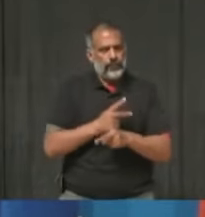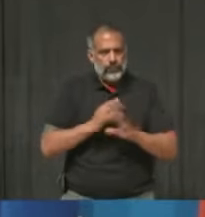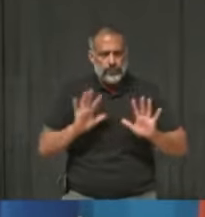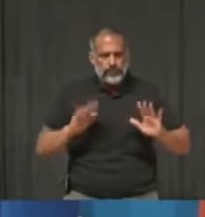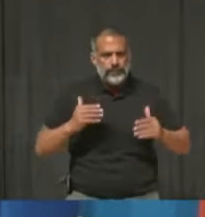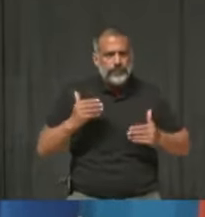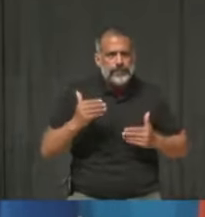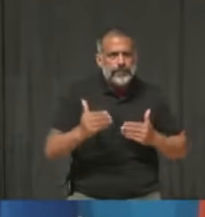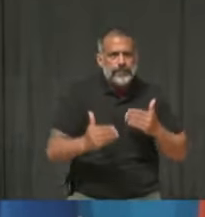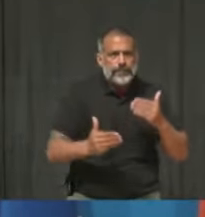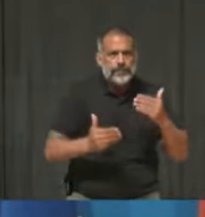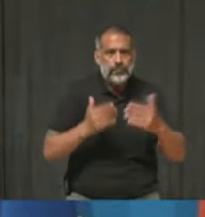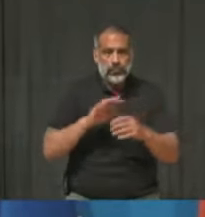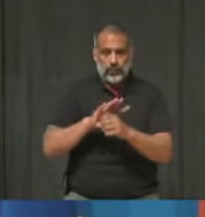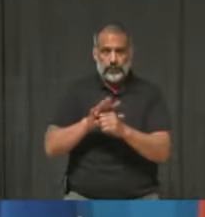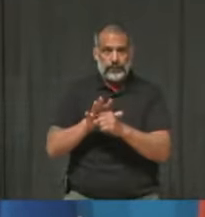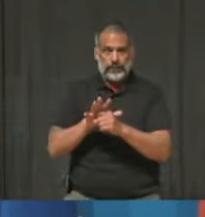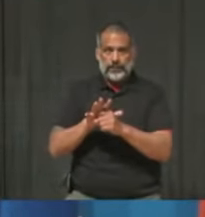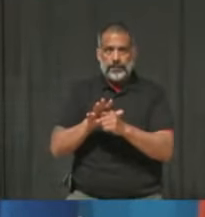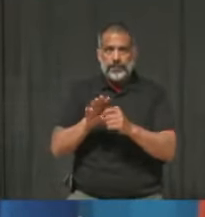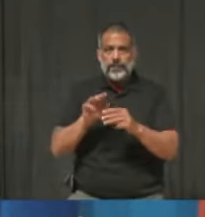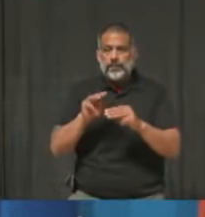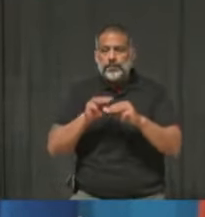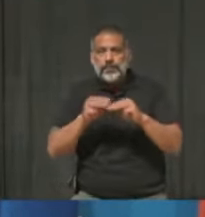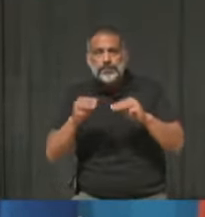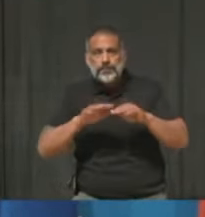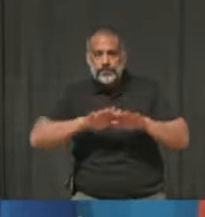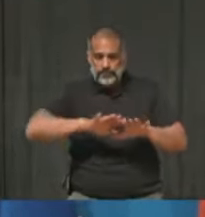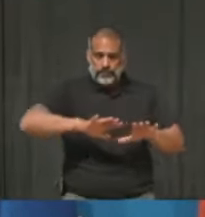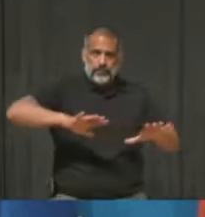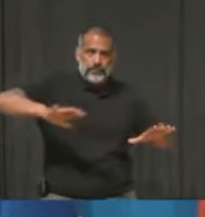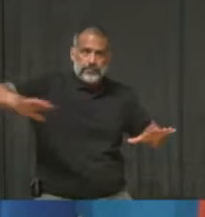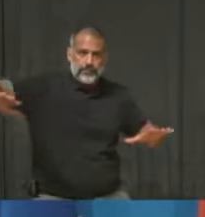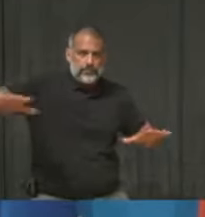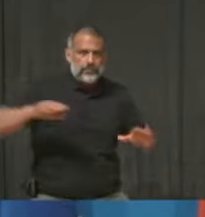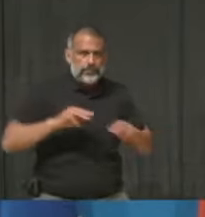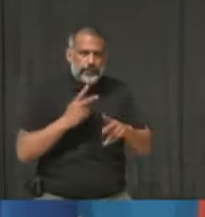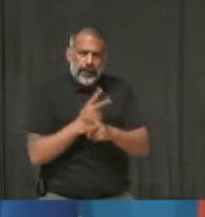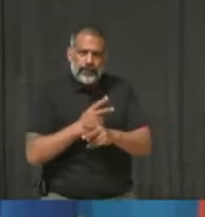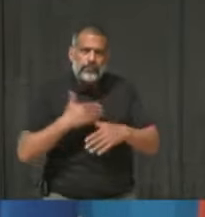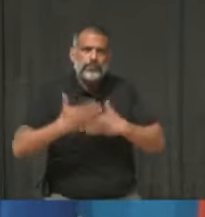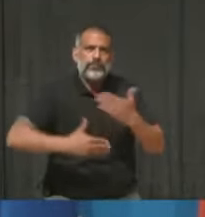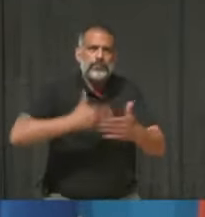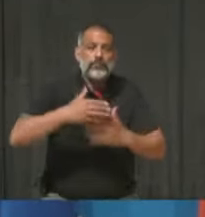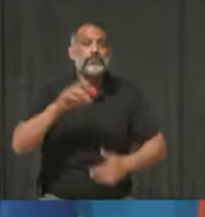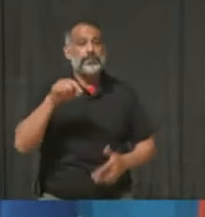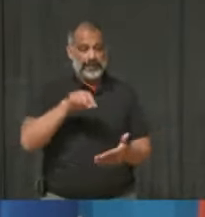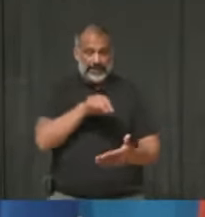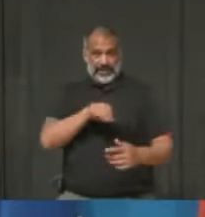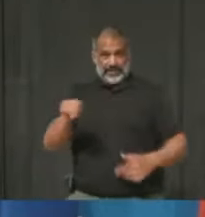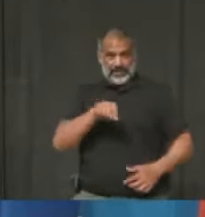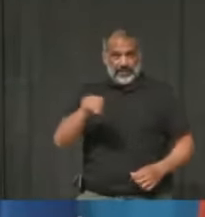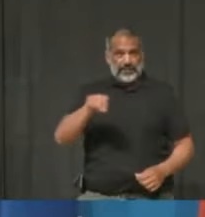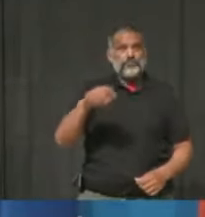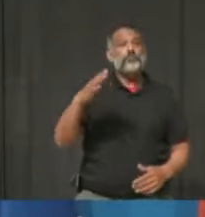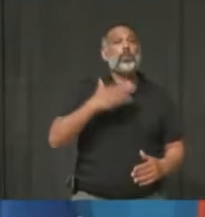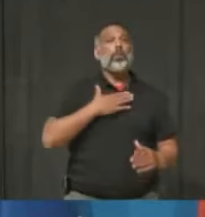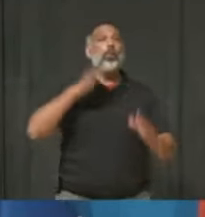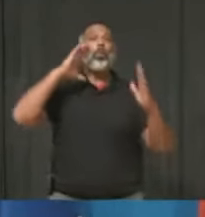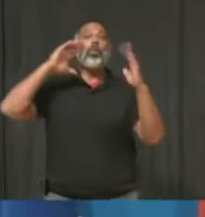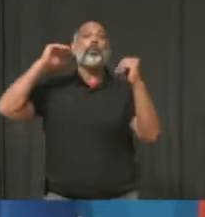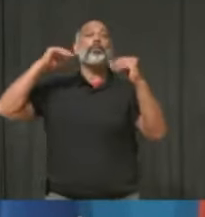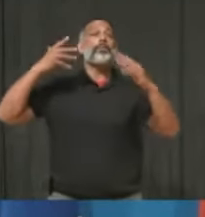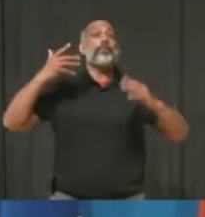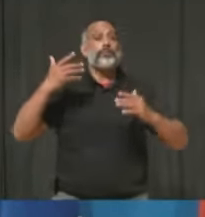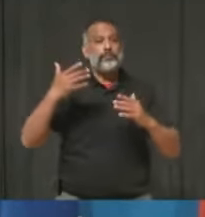situation facing Mississauga and all of Peel. And this week, my optimism is growing a little further.